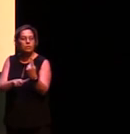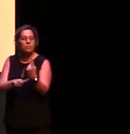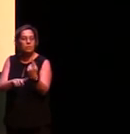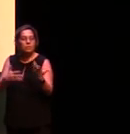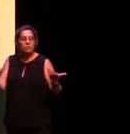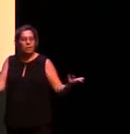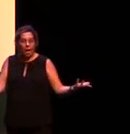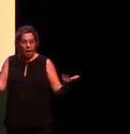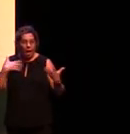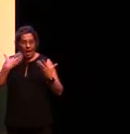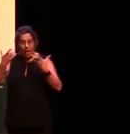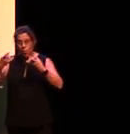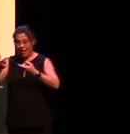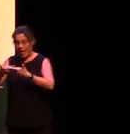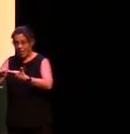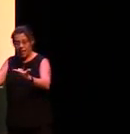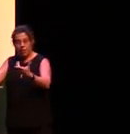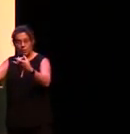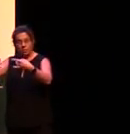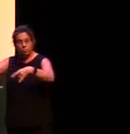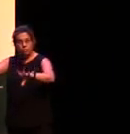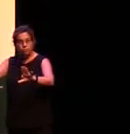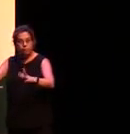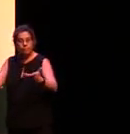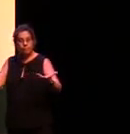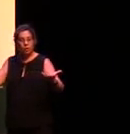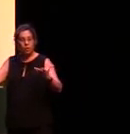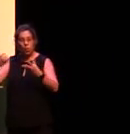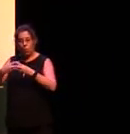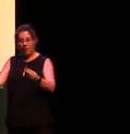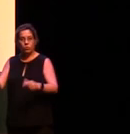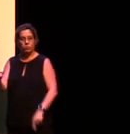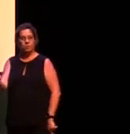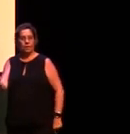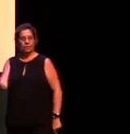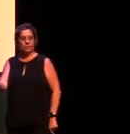of stuff that we lose when languages stop being spoken and we don't know anything about them